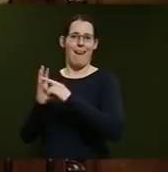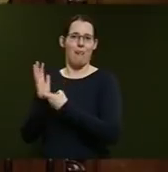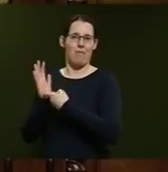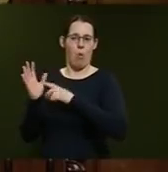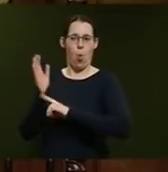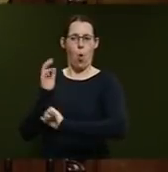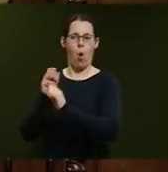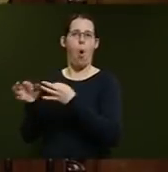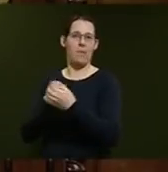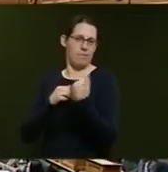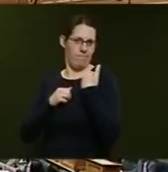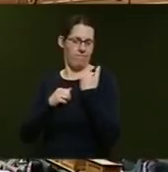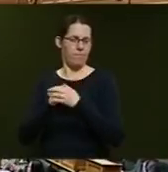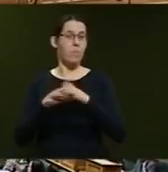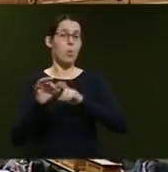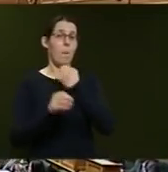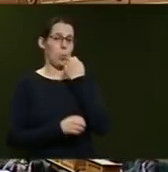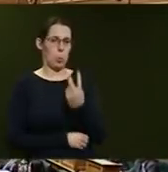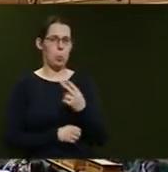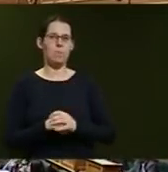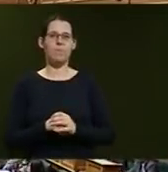Question number two, Clayton Mitchell. Thank you, Mr Speaker. My question...